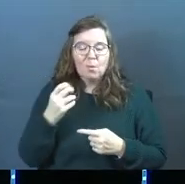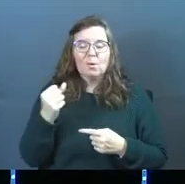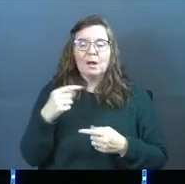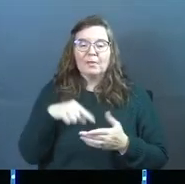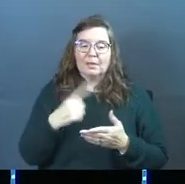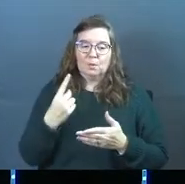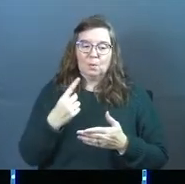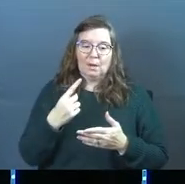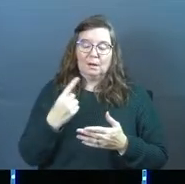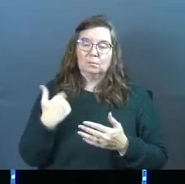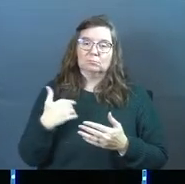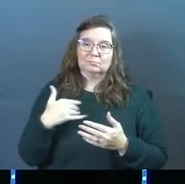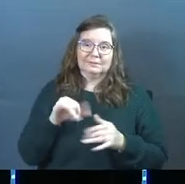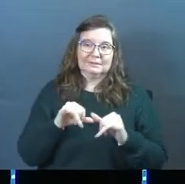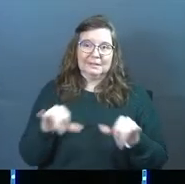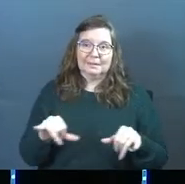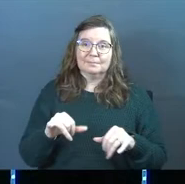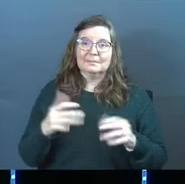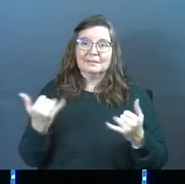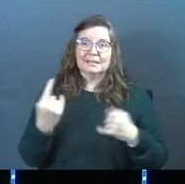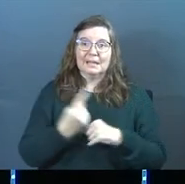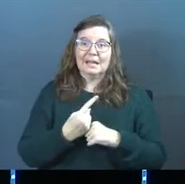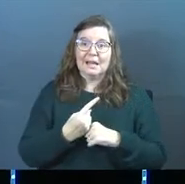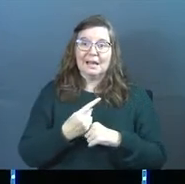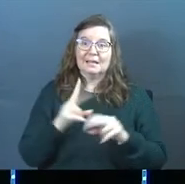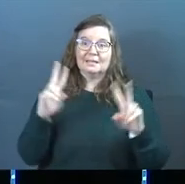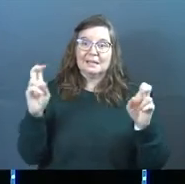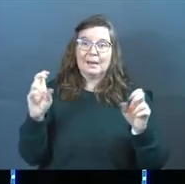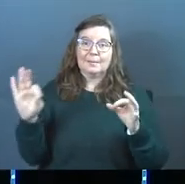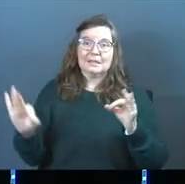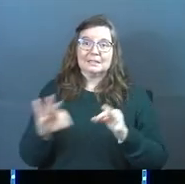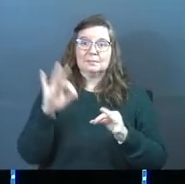And this one's no exception. Today's topic is spiritual warfare.